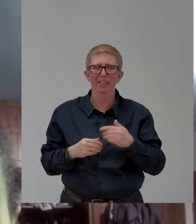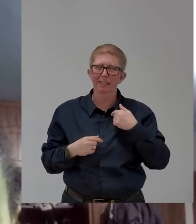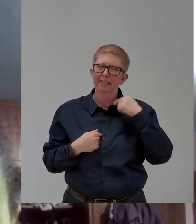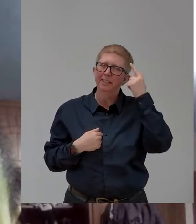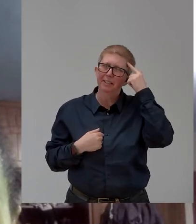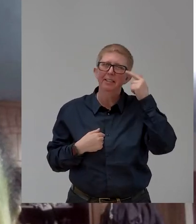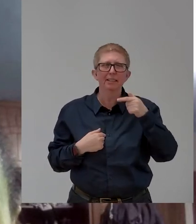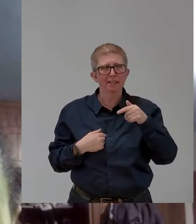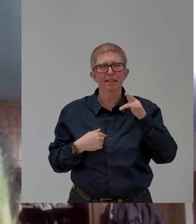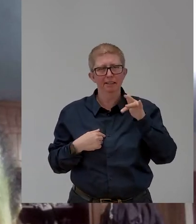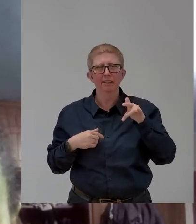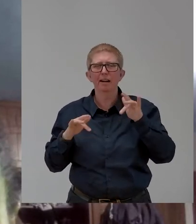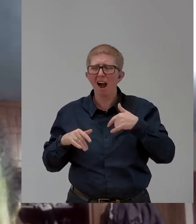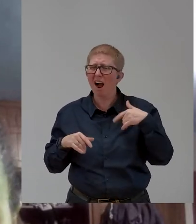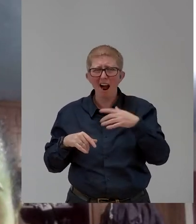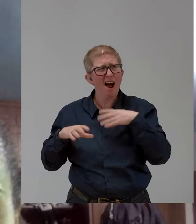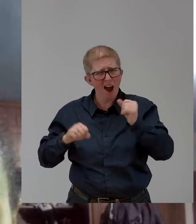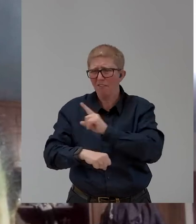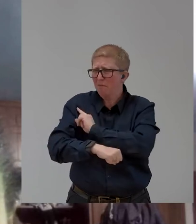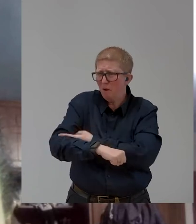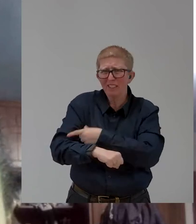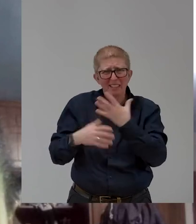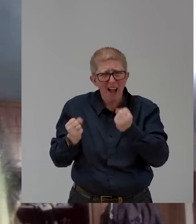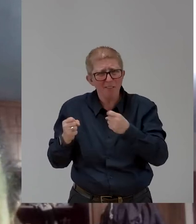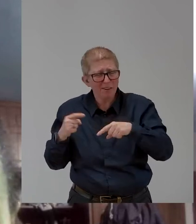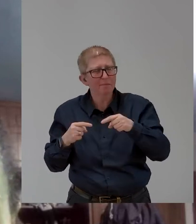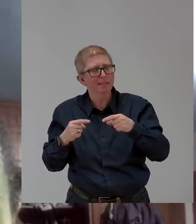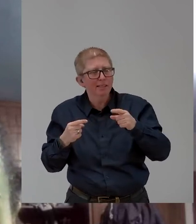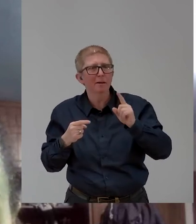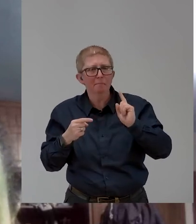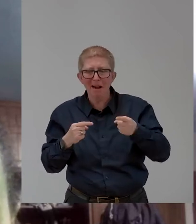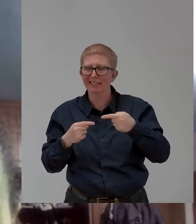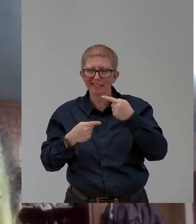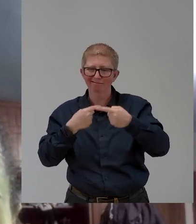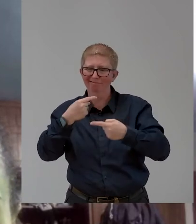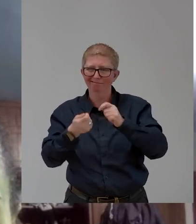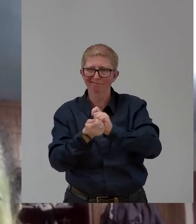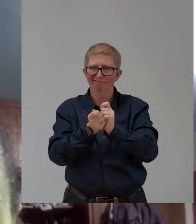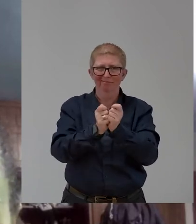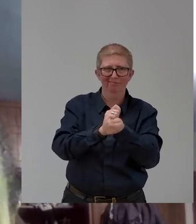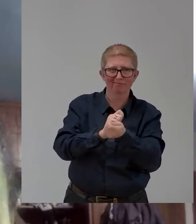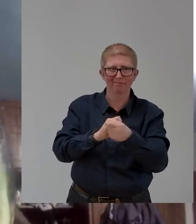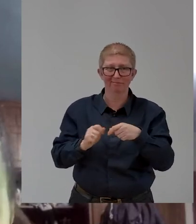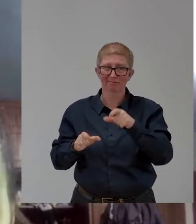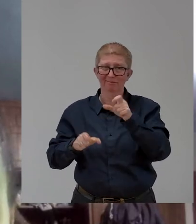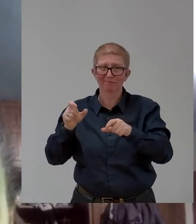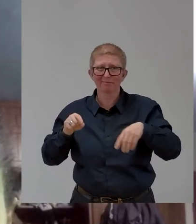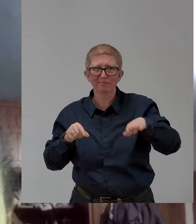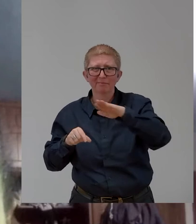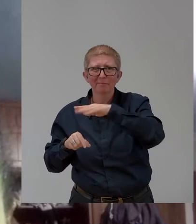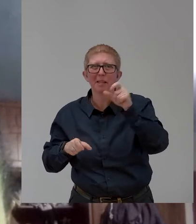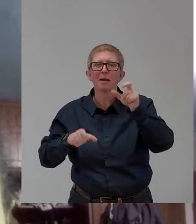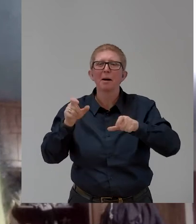and importance in terms of especially the house train. Now, people are convinced as to why we have to be employed,